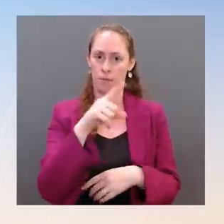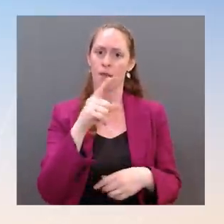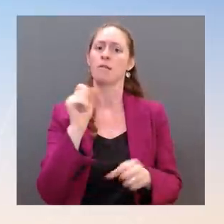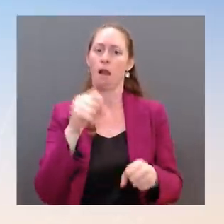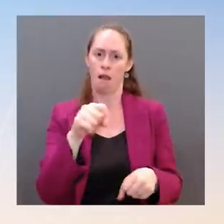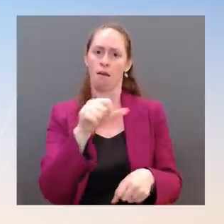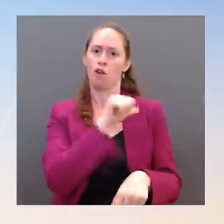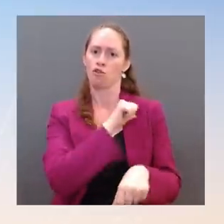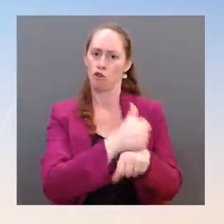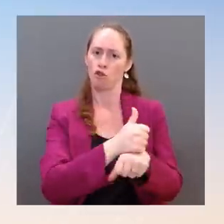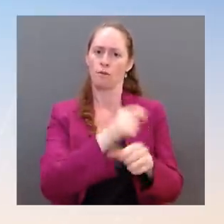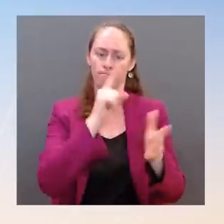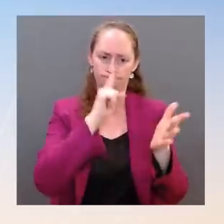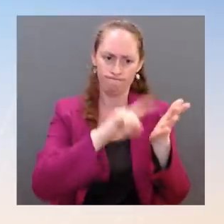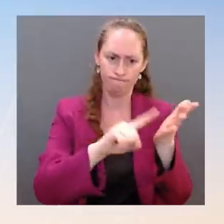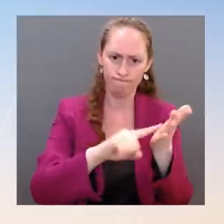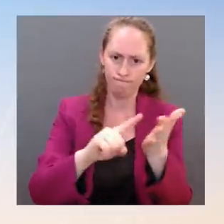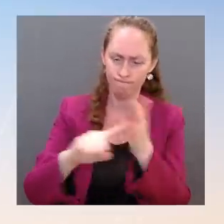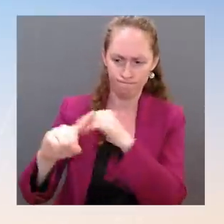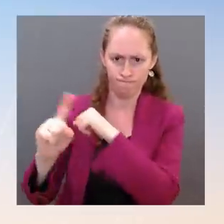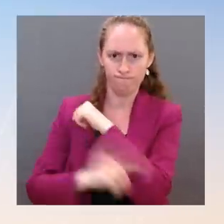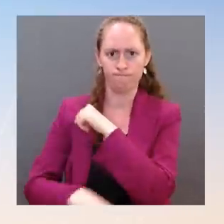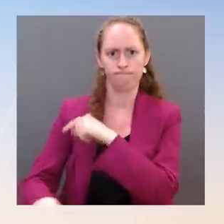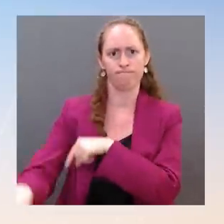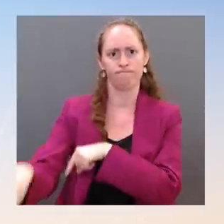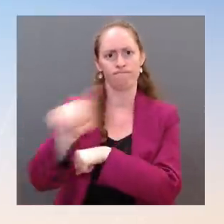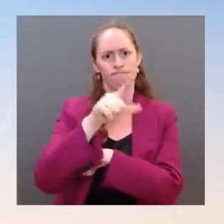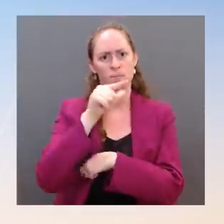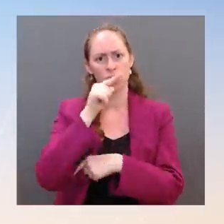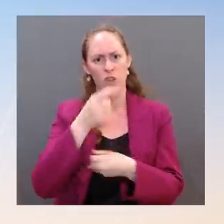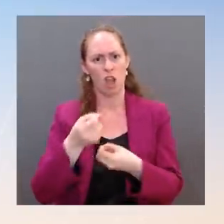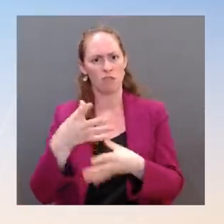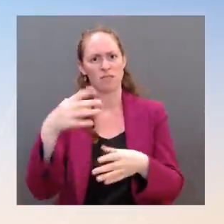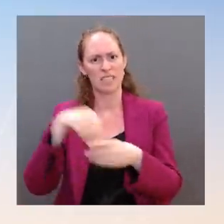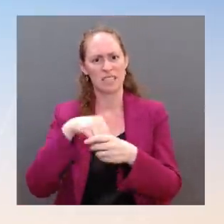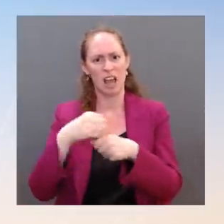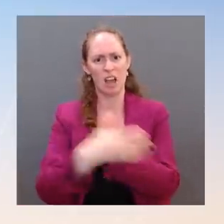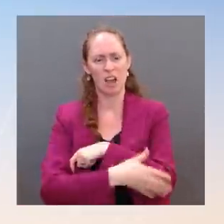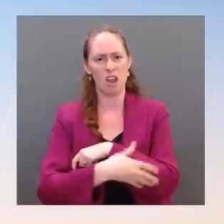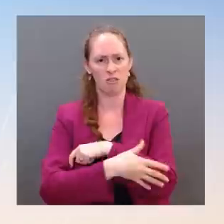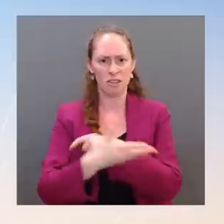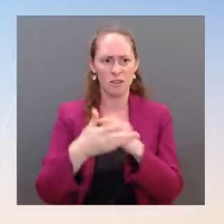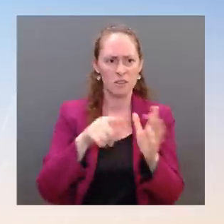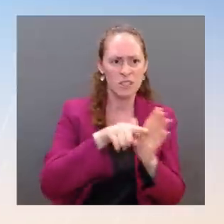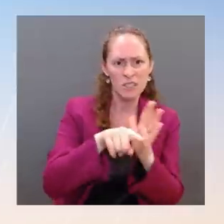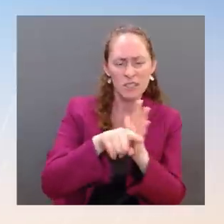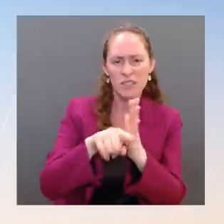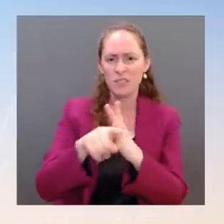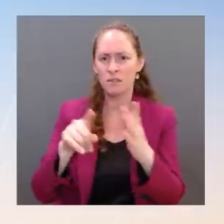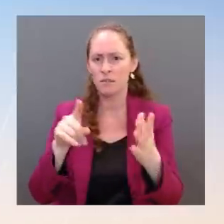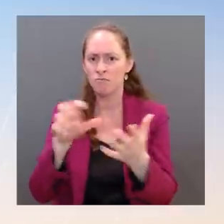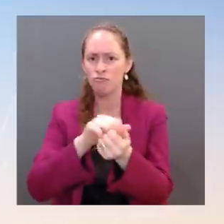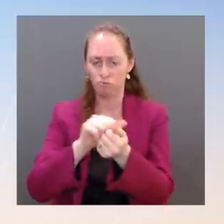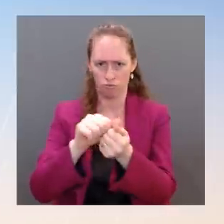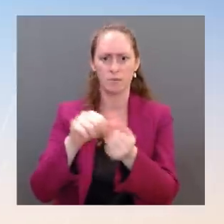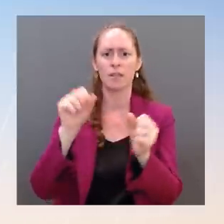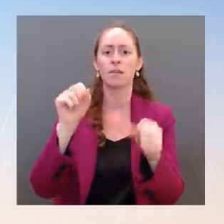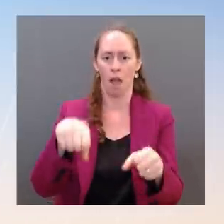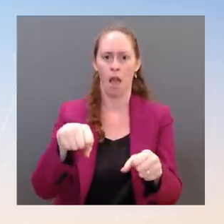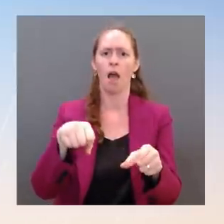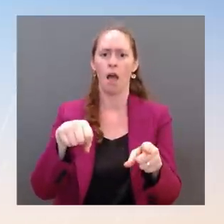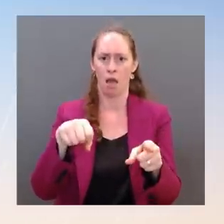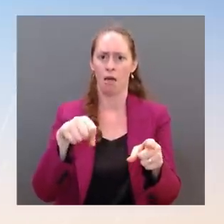and hold those who commit hate field attacks accountable as part of our national security strategy for countering